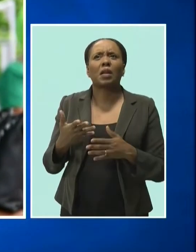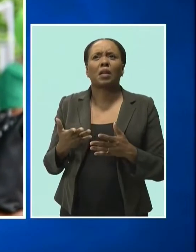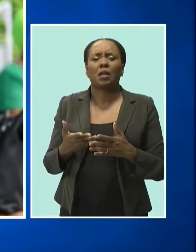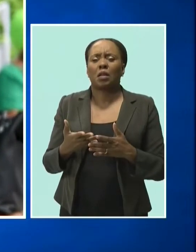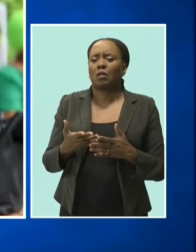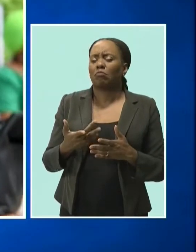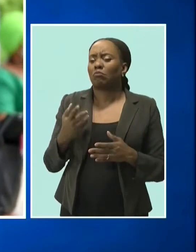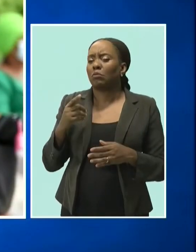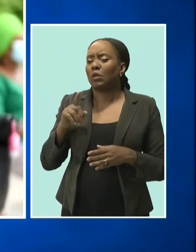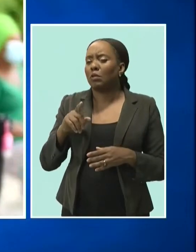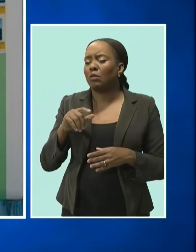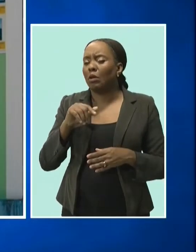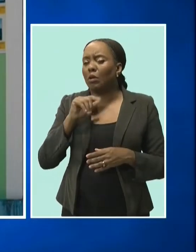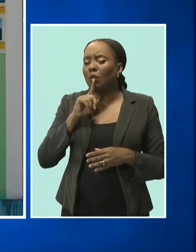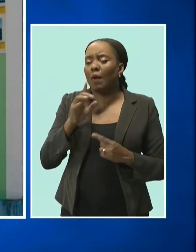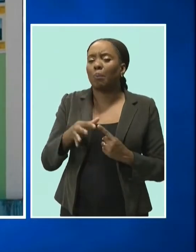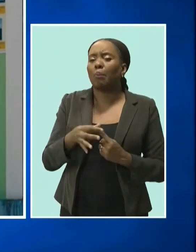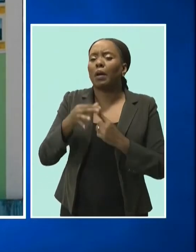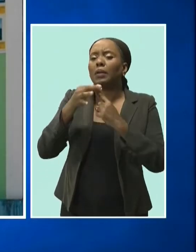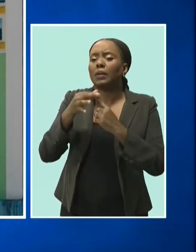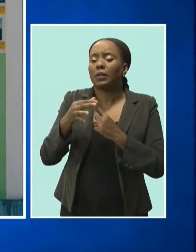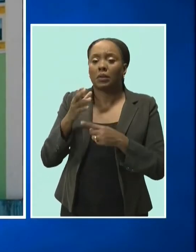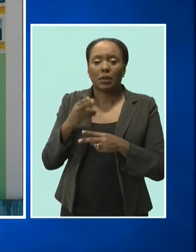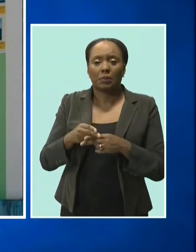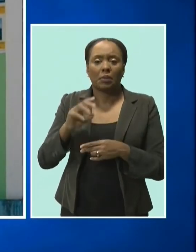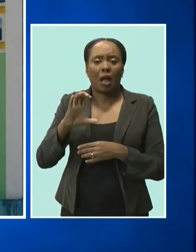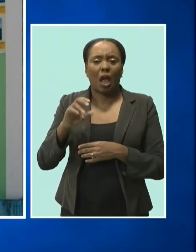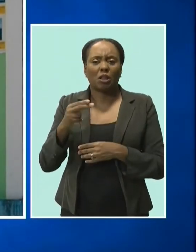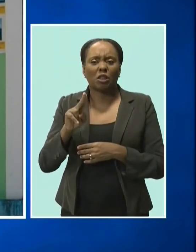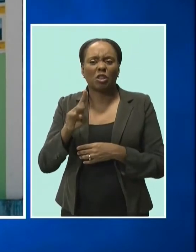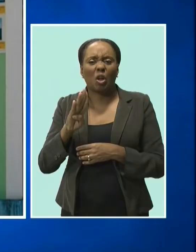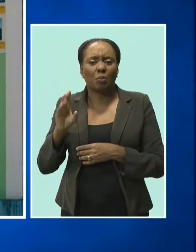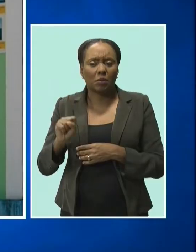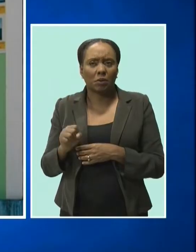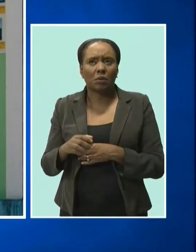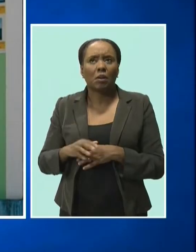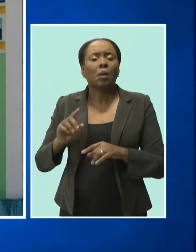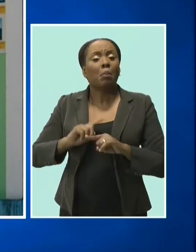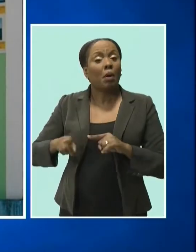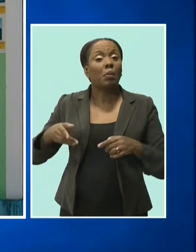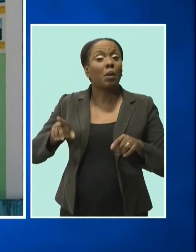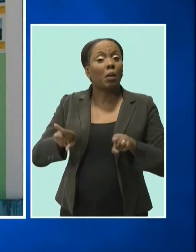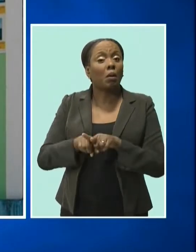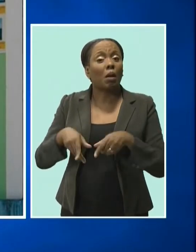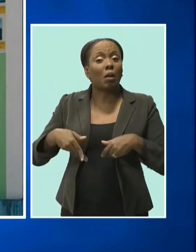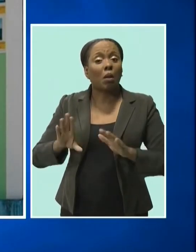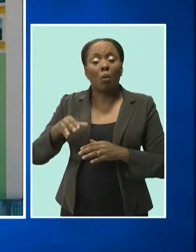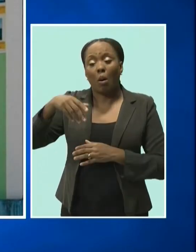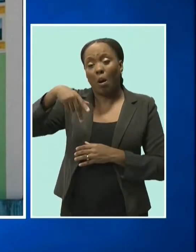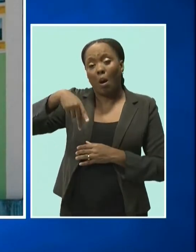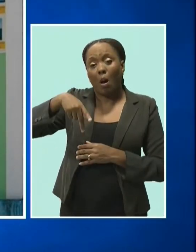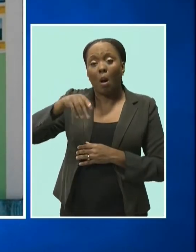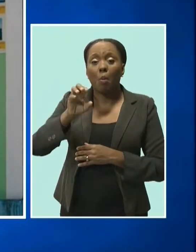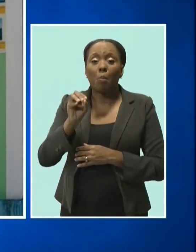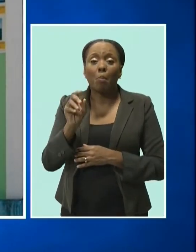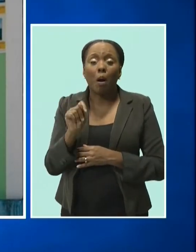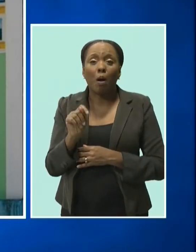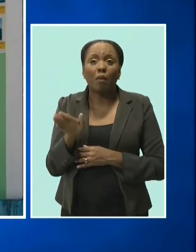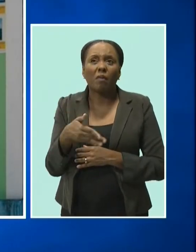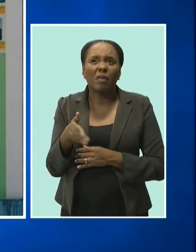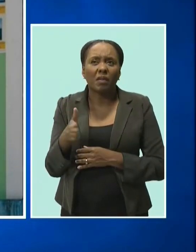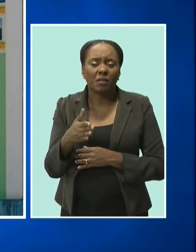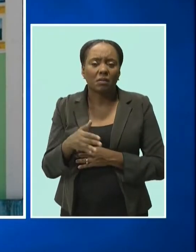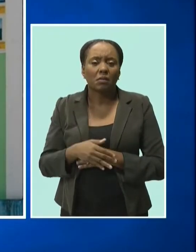The other thing that we've also agreed upon in these new regulations is that we will allow pot fishing. Many people, again, have asked me to ban